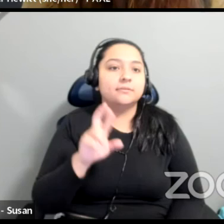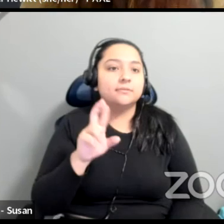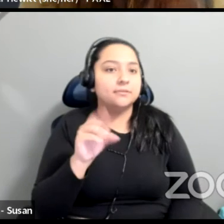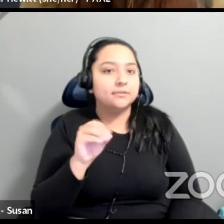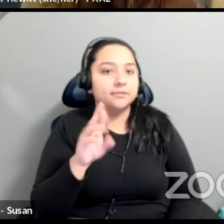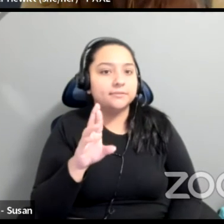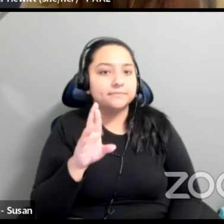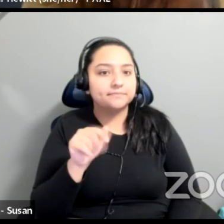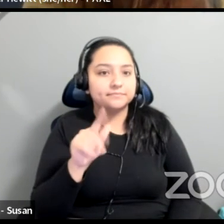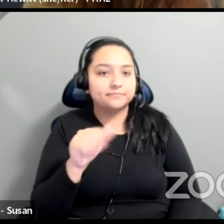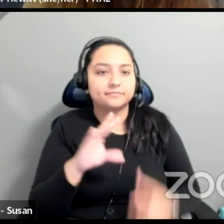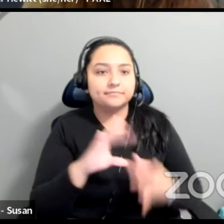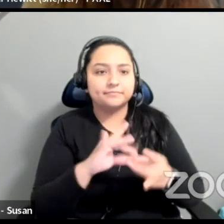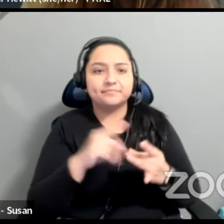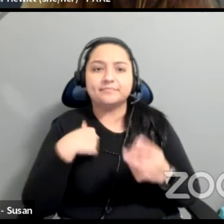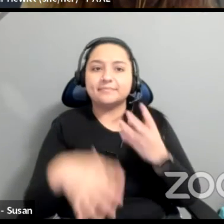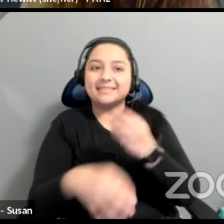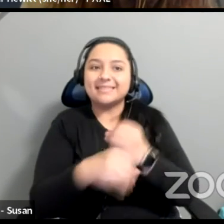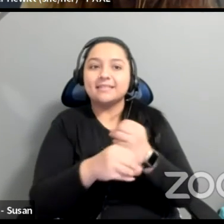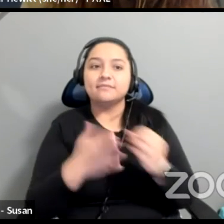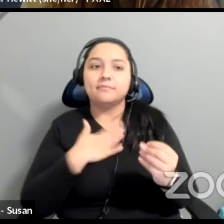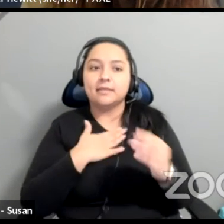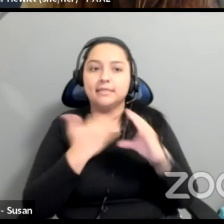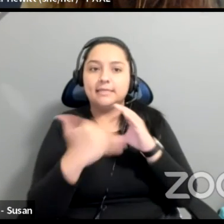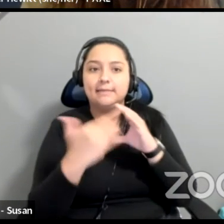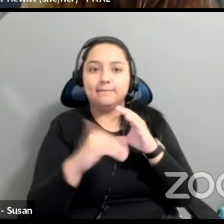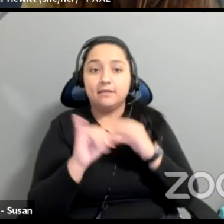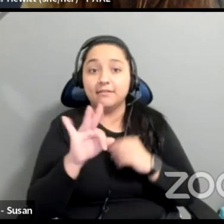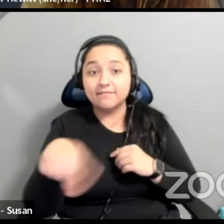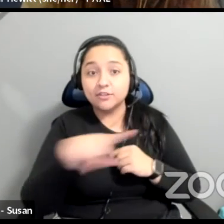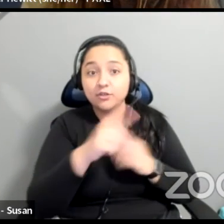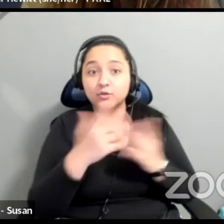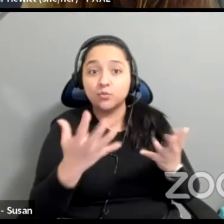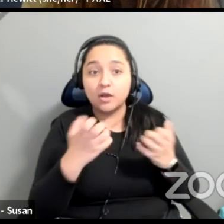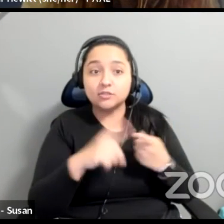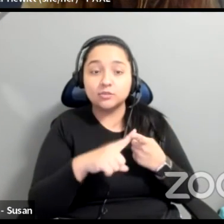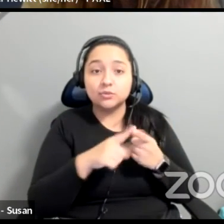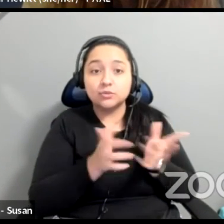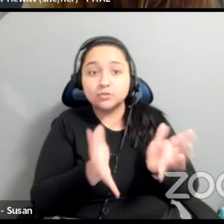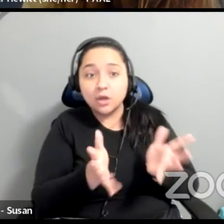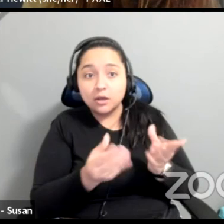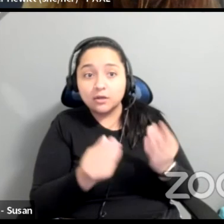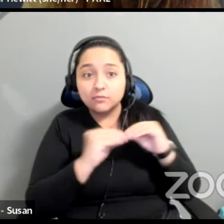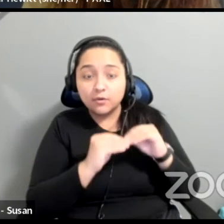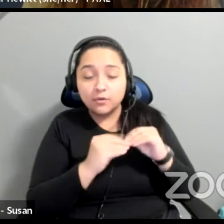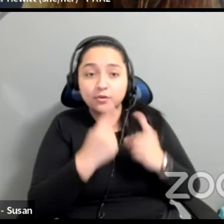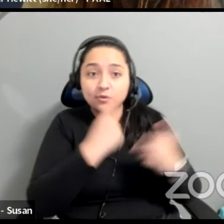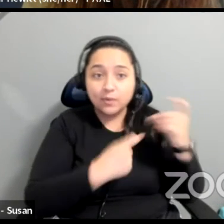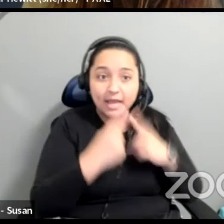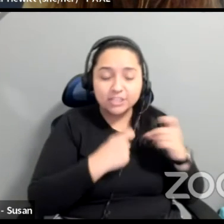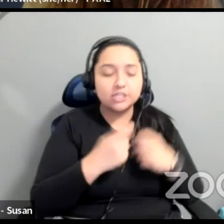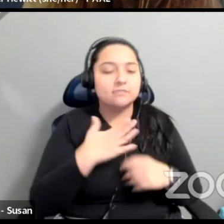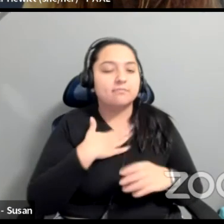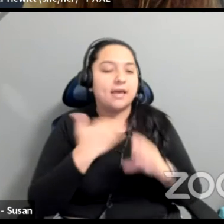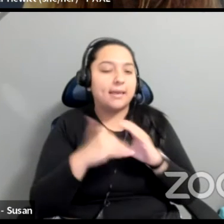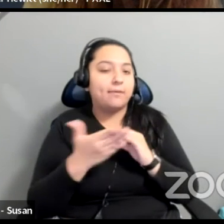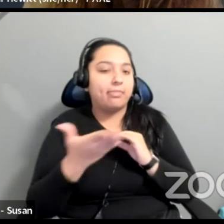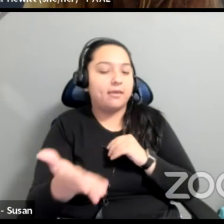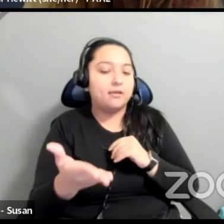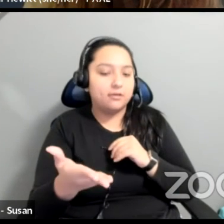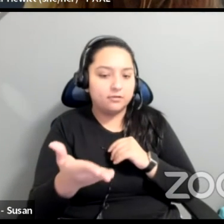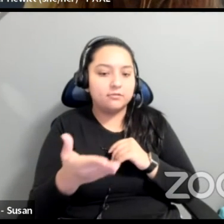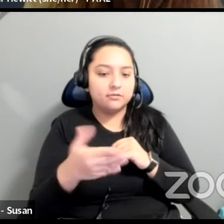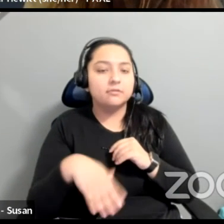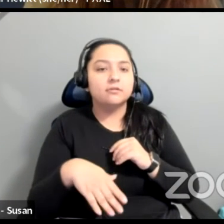email, just Rachel, just add it. So if anybody wants to talk more, I have more questions or anything, my email is there. I'll put it down here,